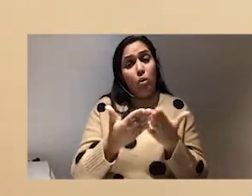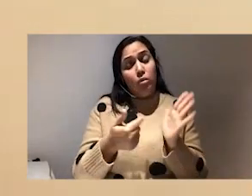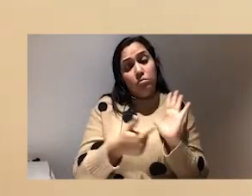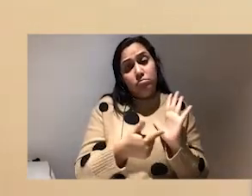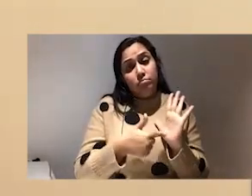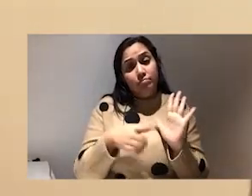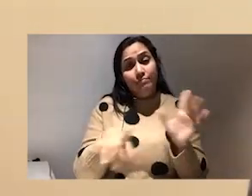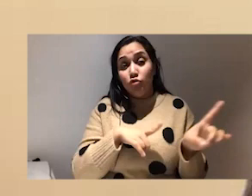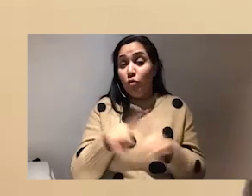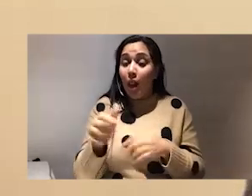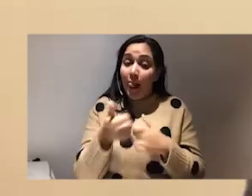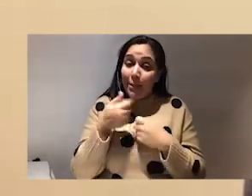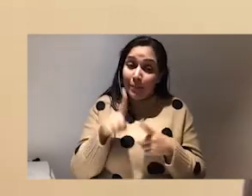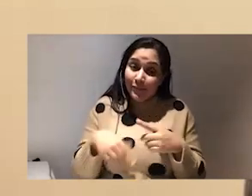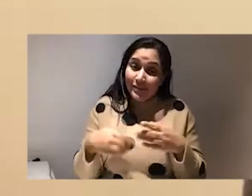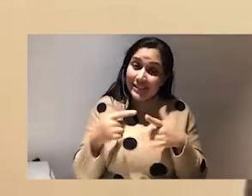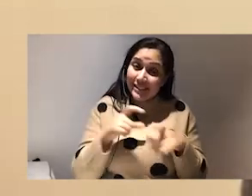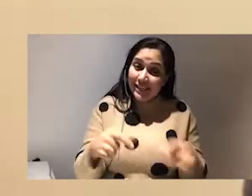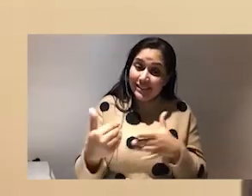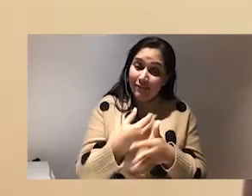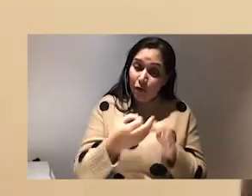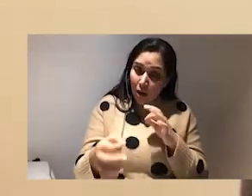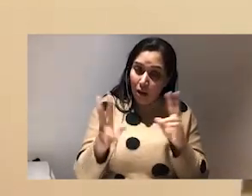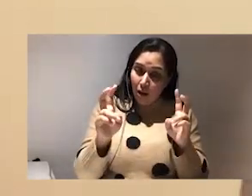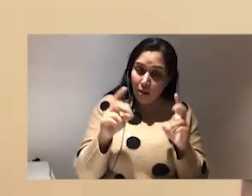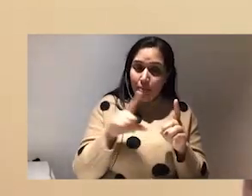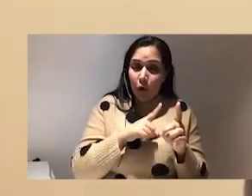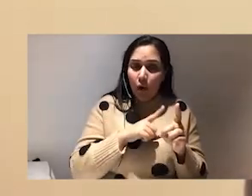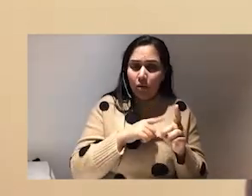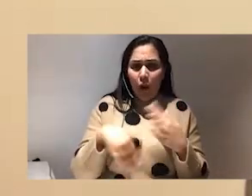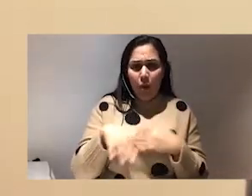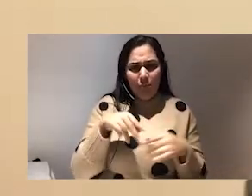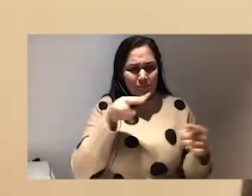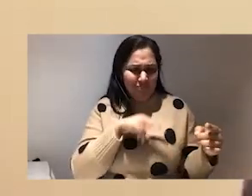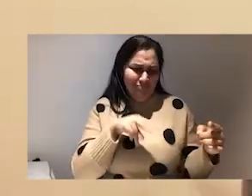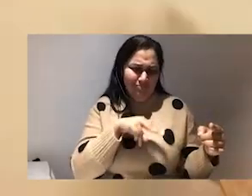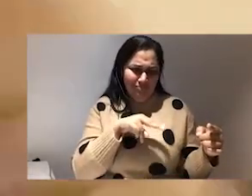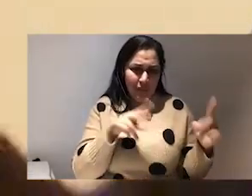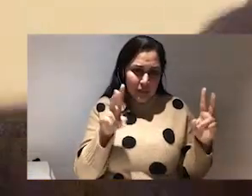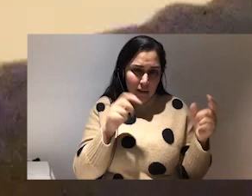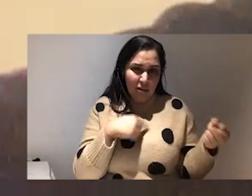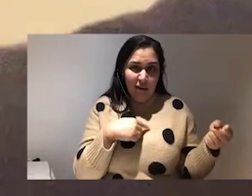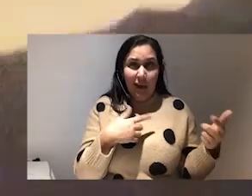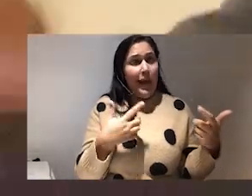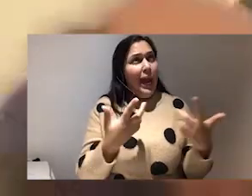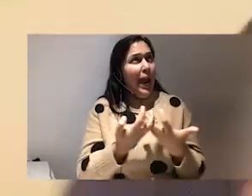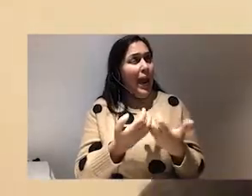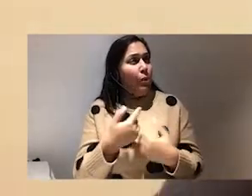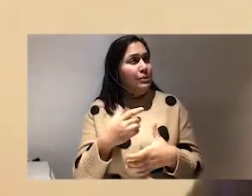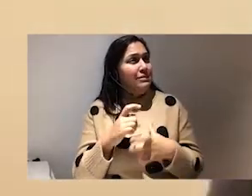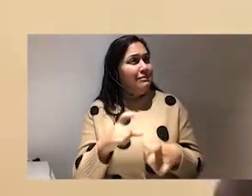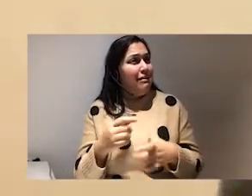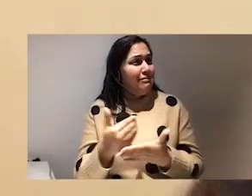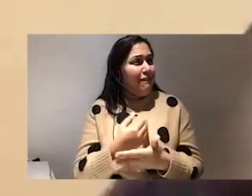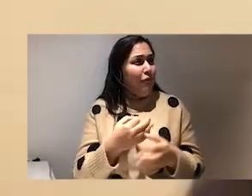people stay safe online. And again, my title is also a bit provocative because a lot of people say to me, when you say how to stay safe online, are you telling